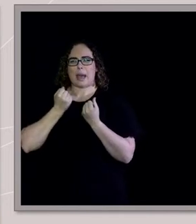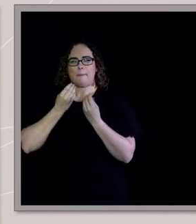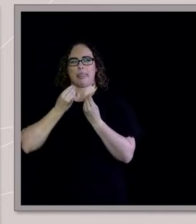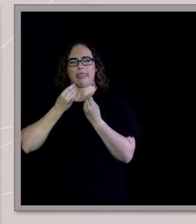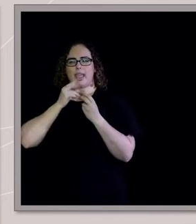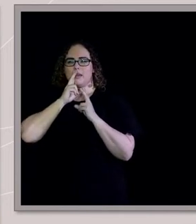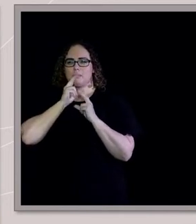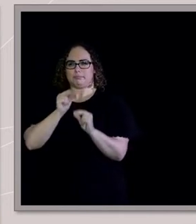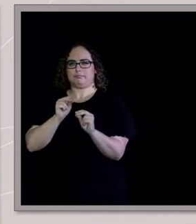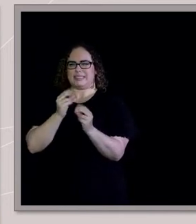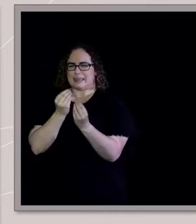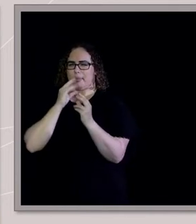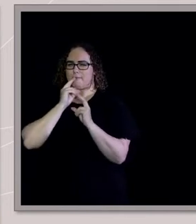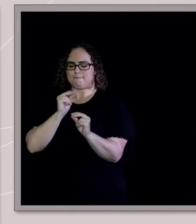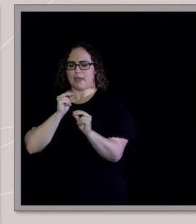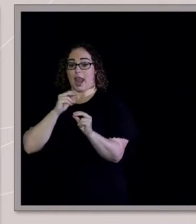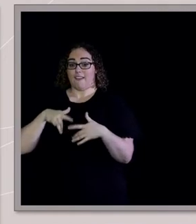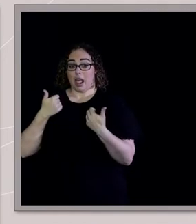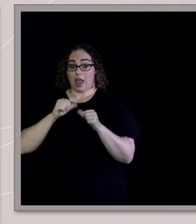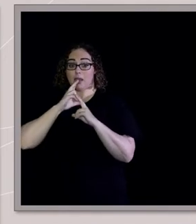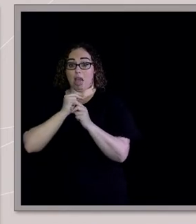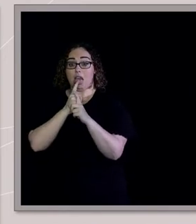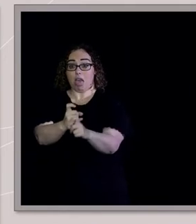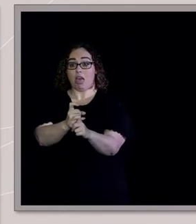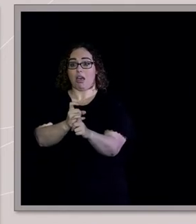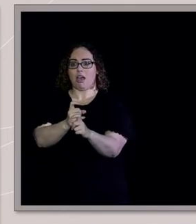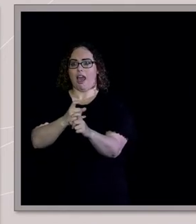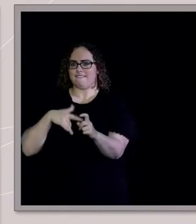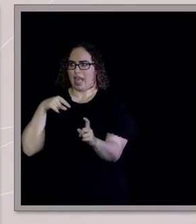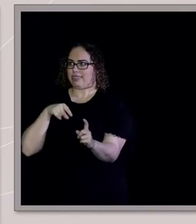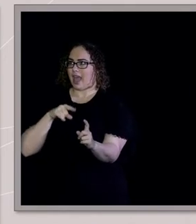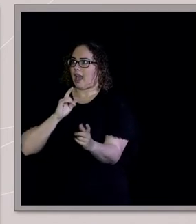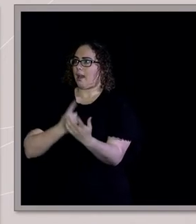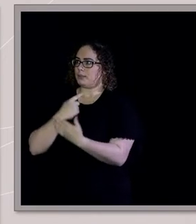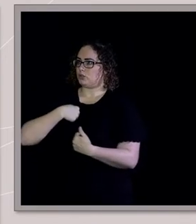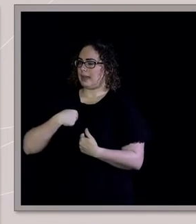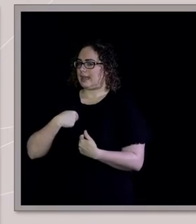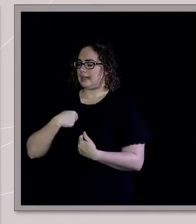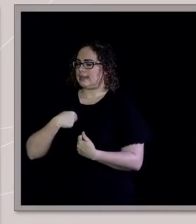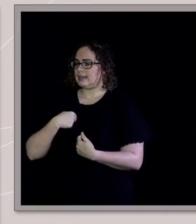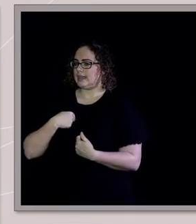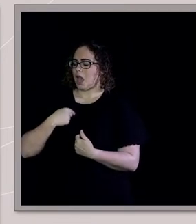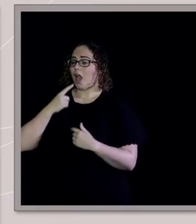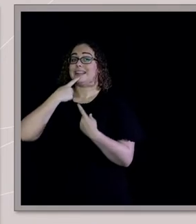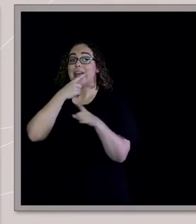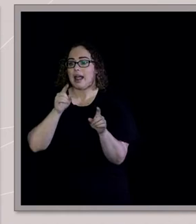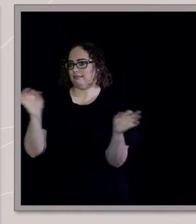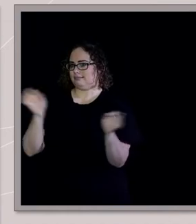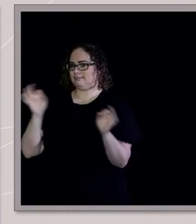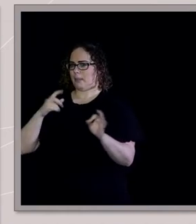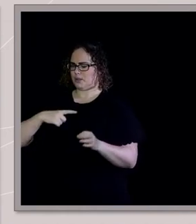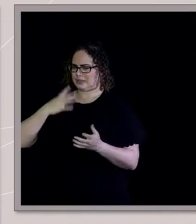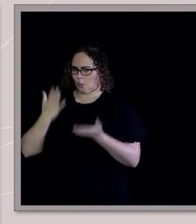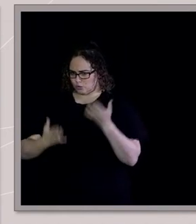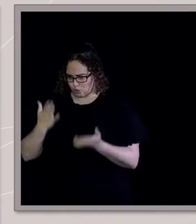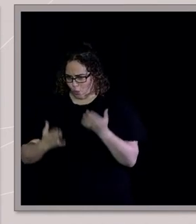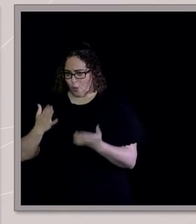that, I think, I think that's it. So, I didn't tell anyone that night. I wanted confirmation from a very established source. So, I waited